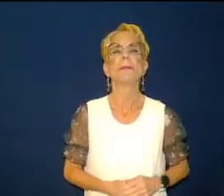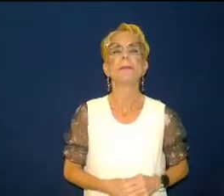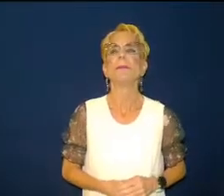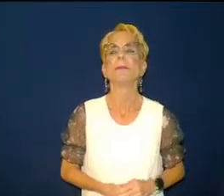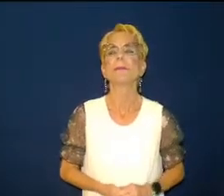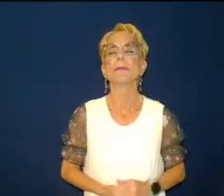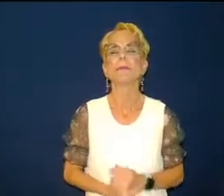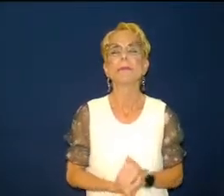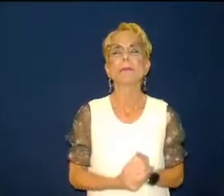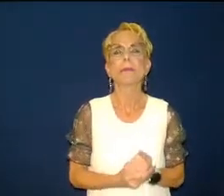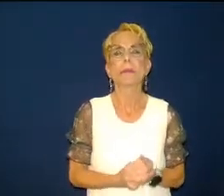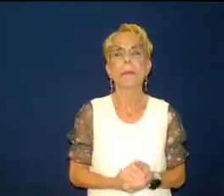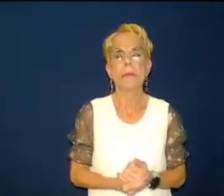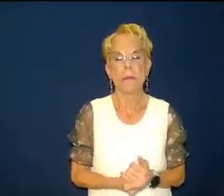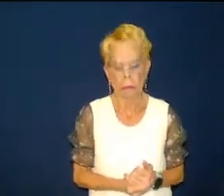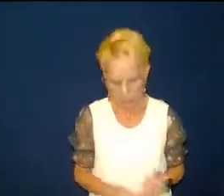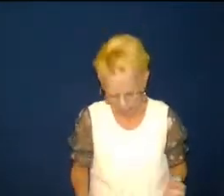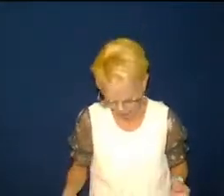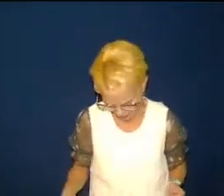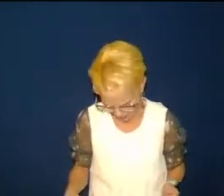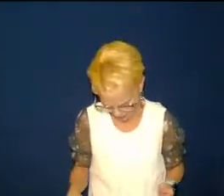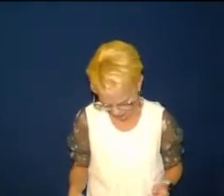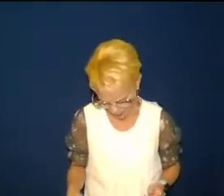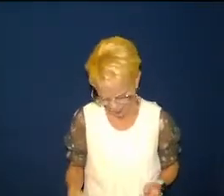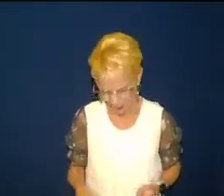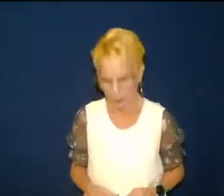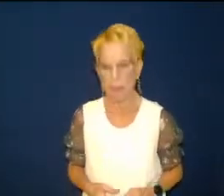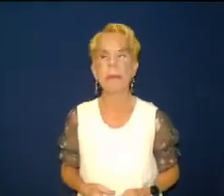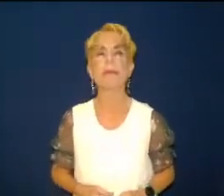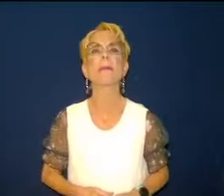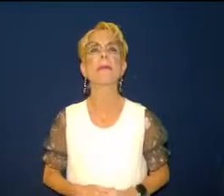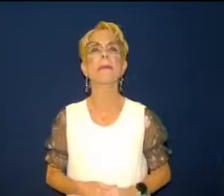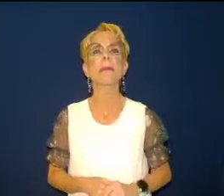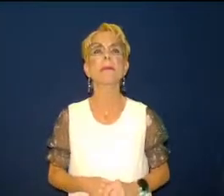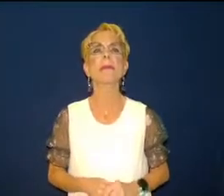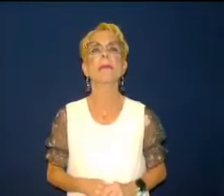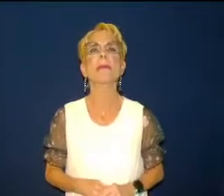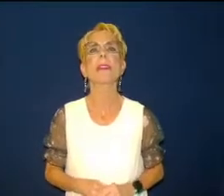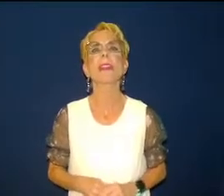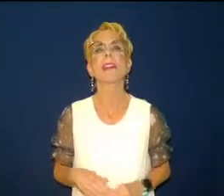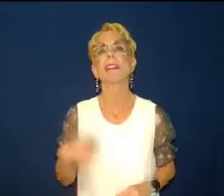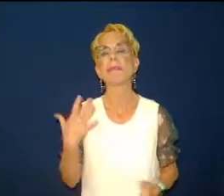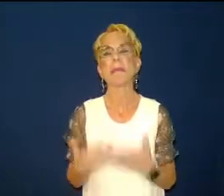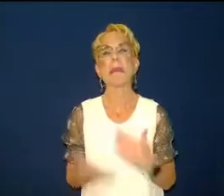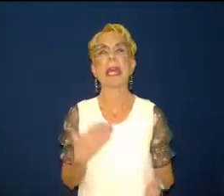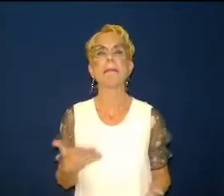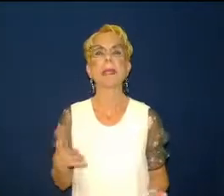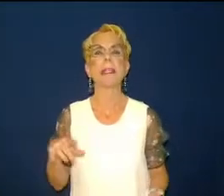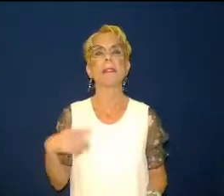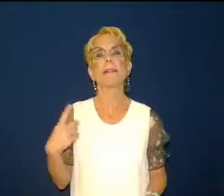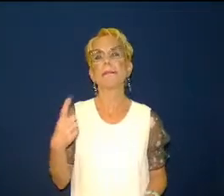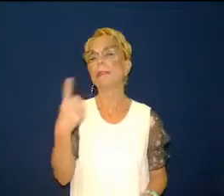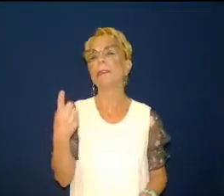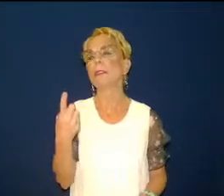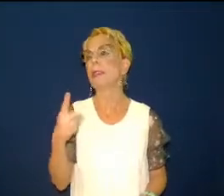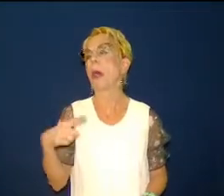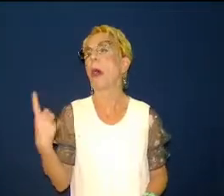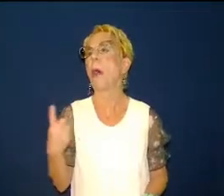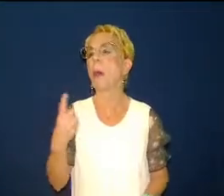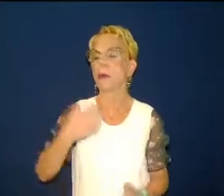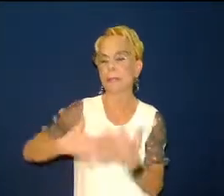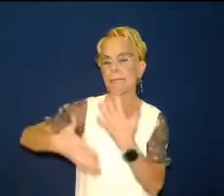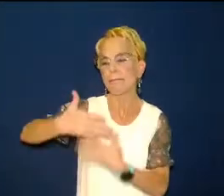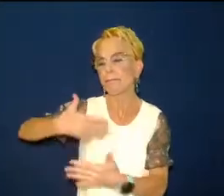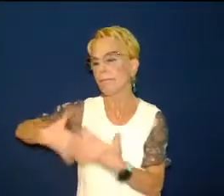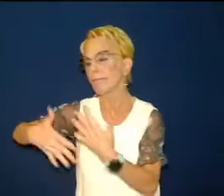and and we might not we might just be trying to minister to those within our own flock those are signs of